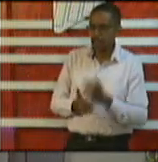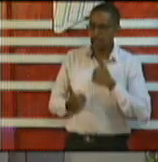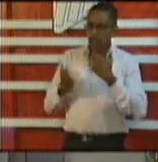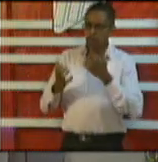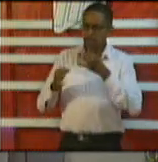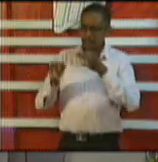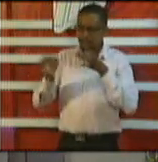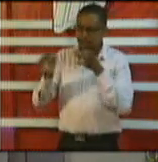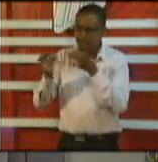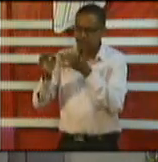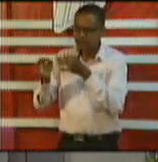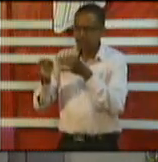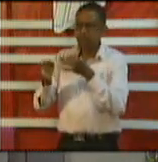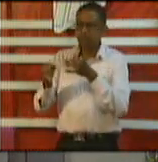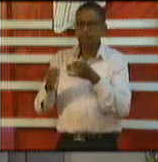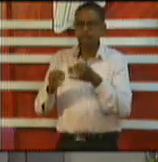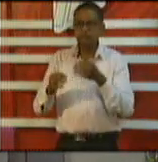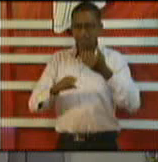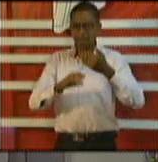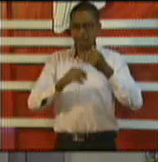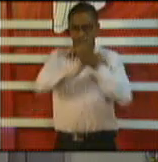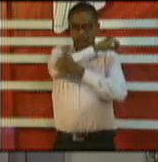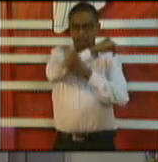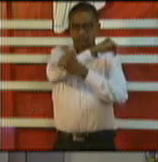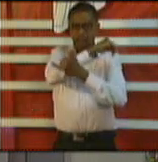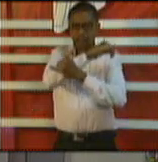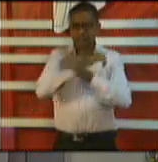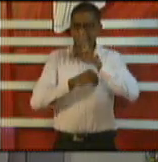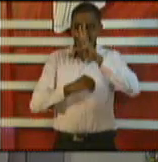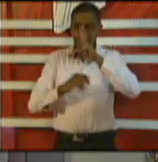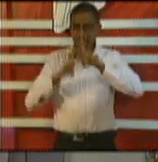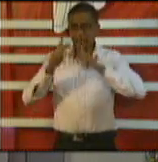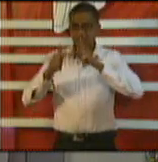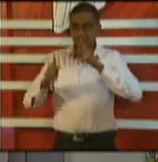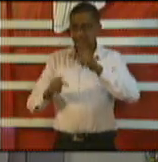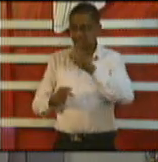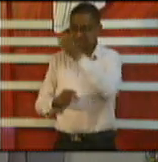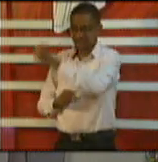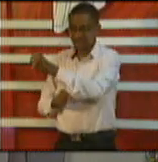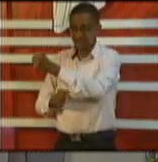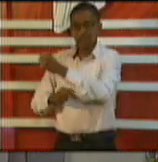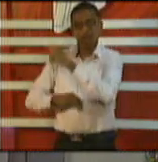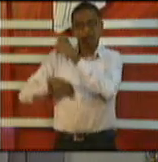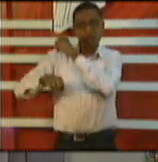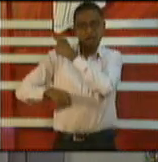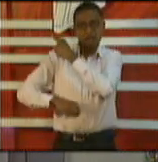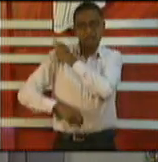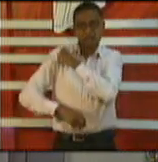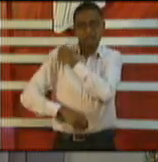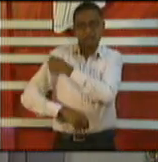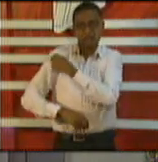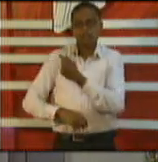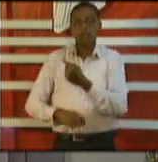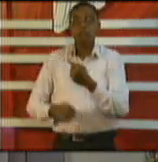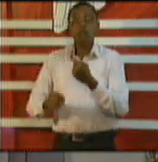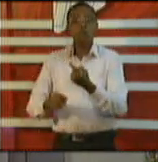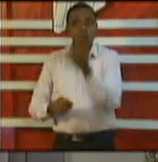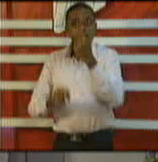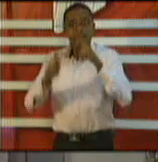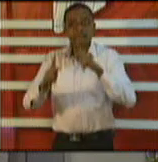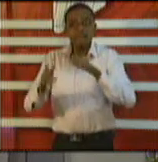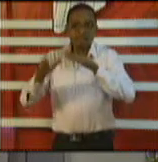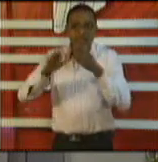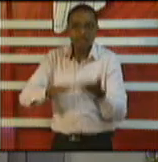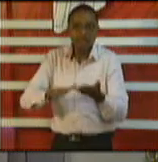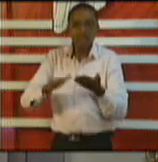give you the words they called it an astonishing and unprecedented reaction in the brain we cannot take